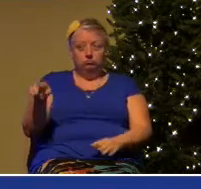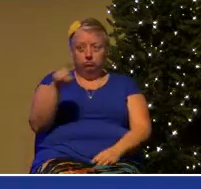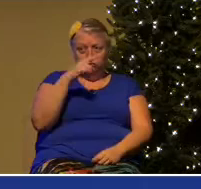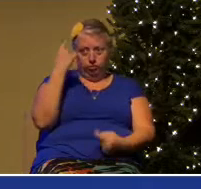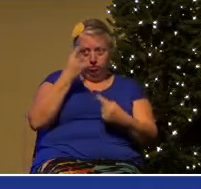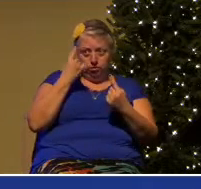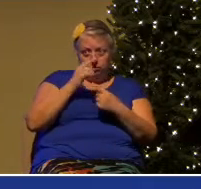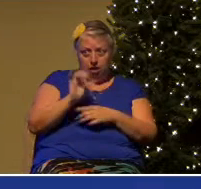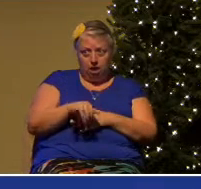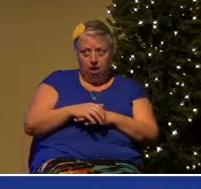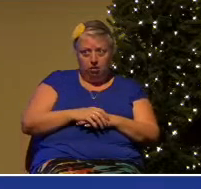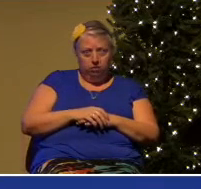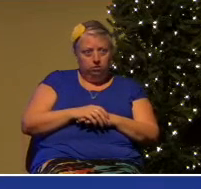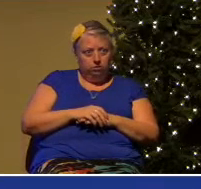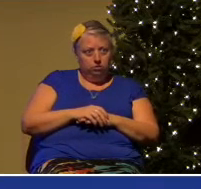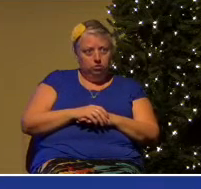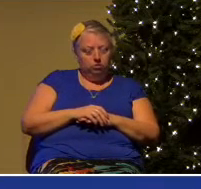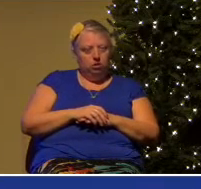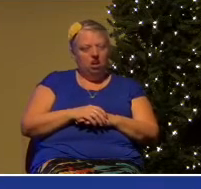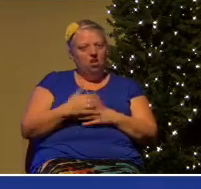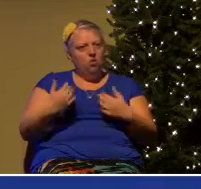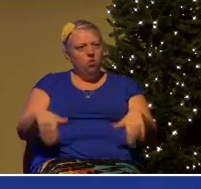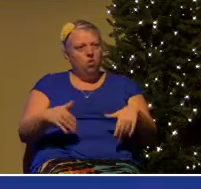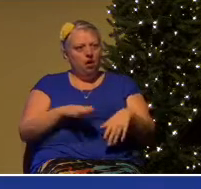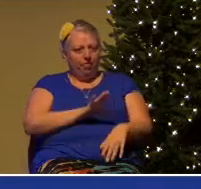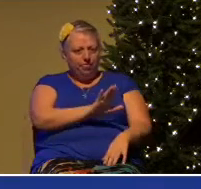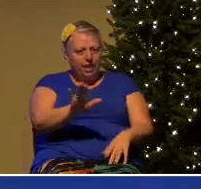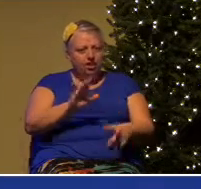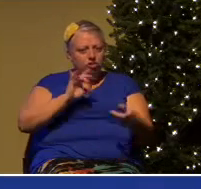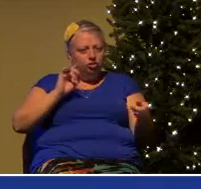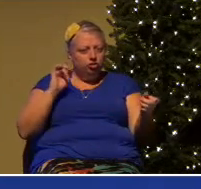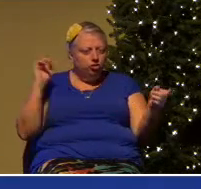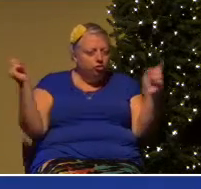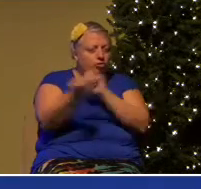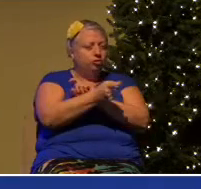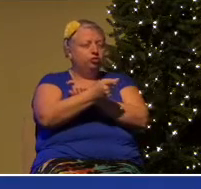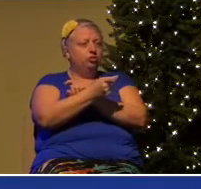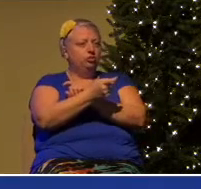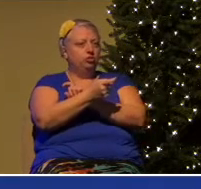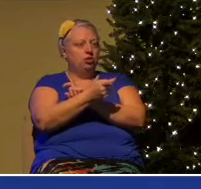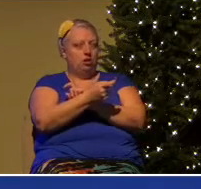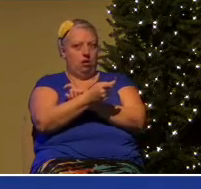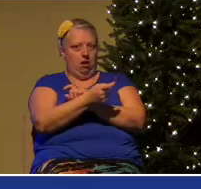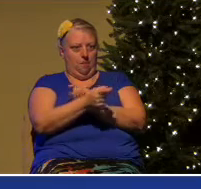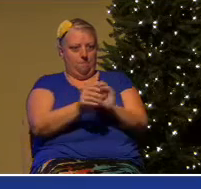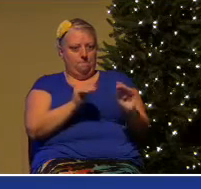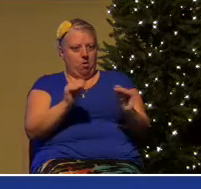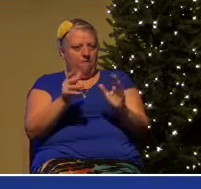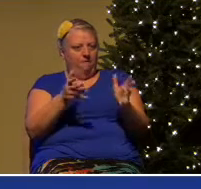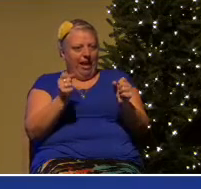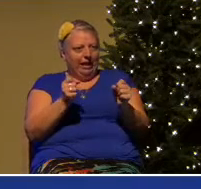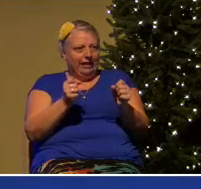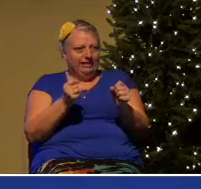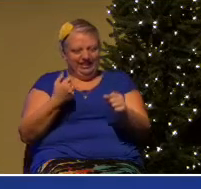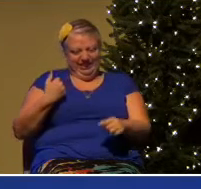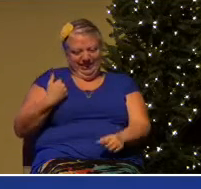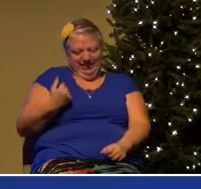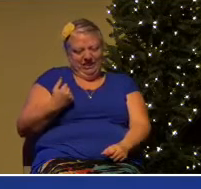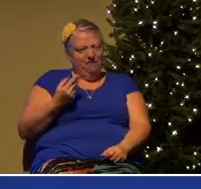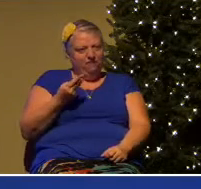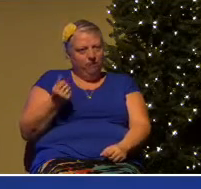incredible changes in the last couple of years. Well, it's rooted